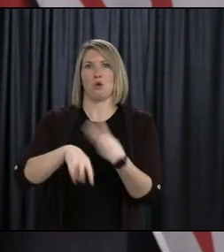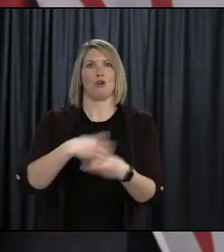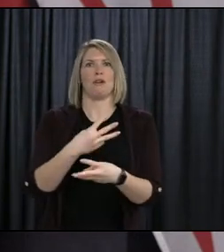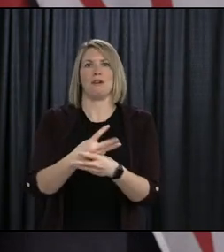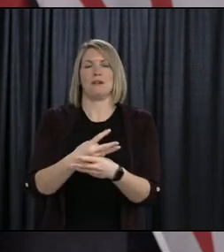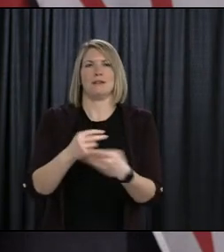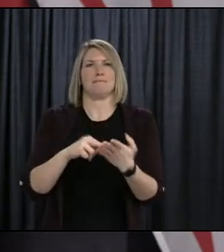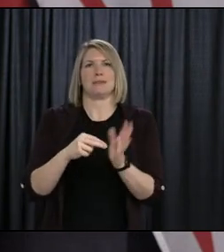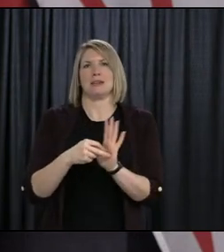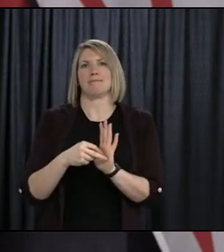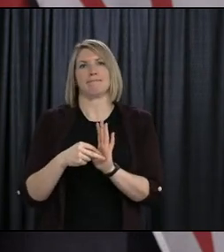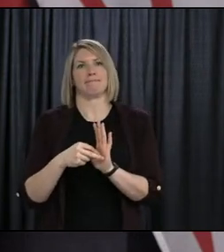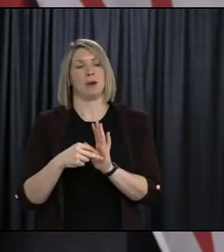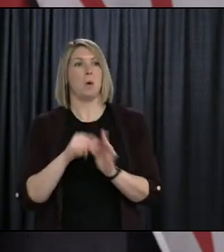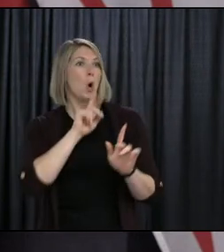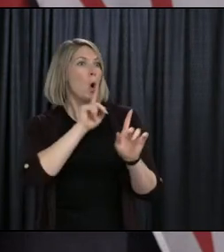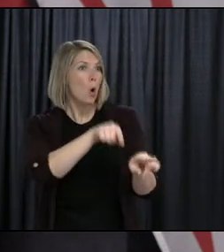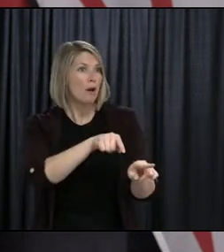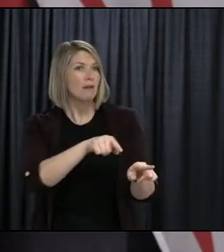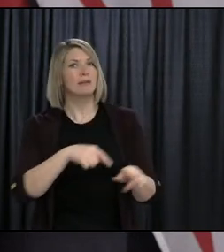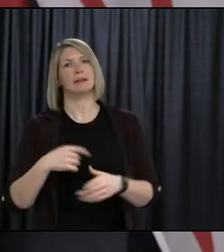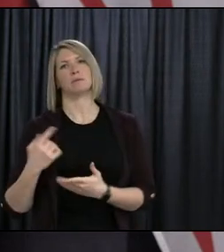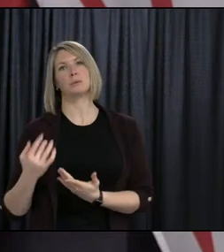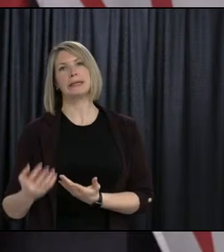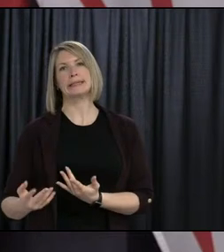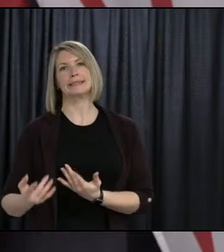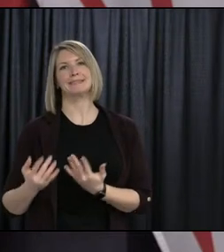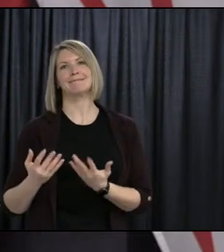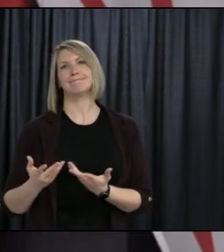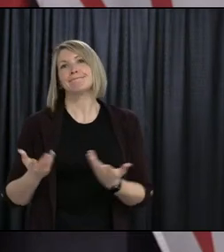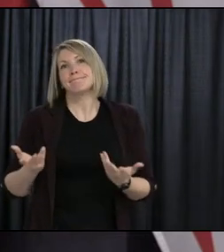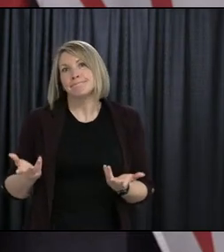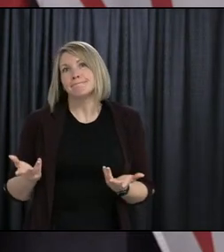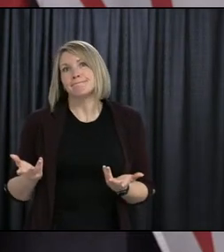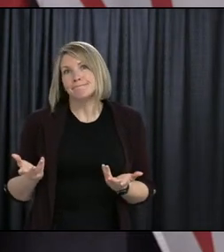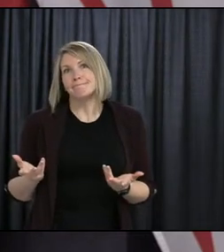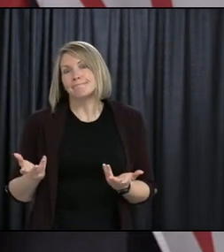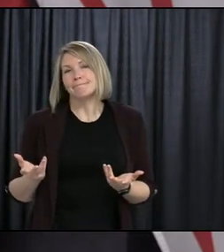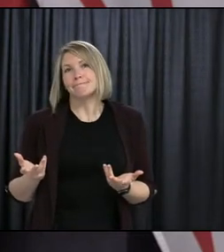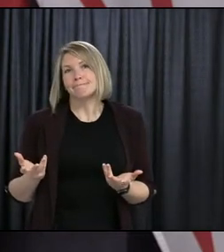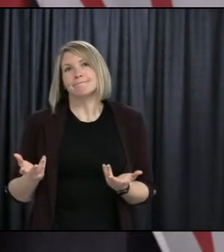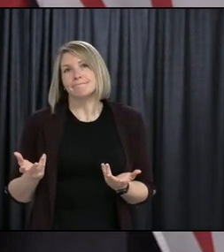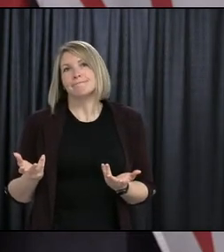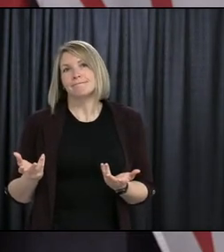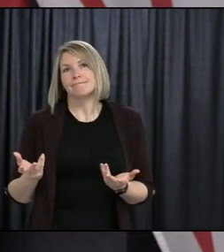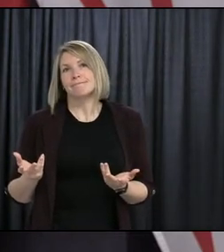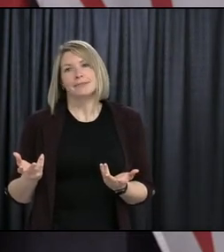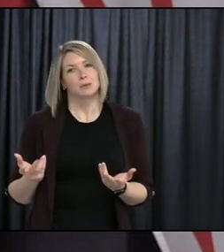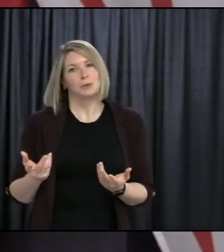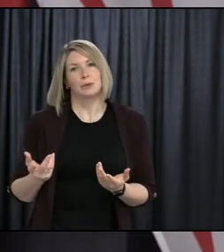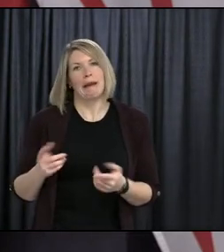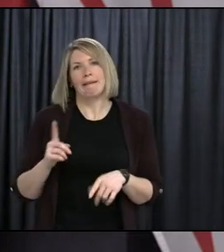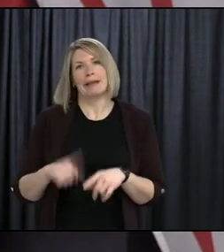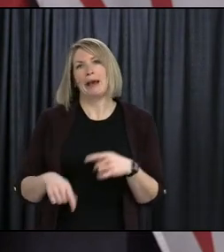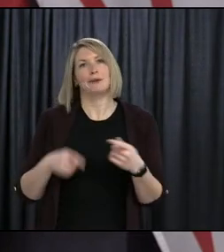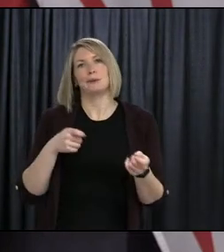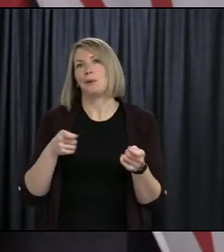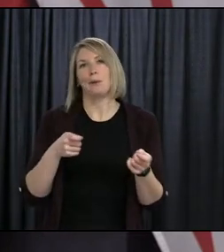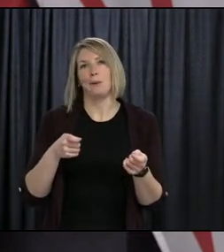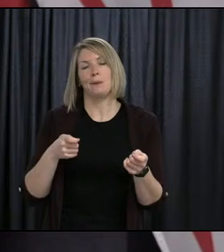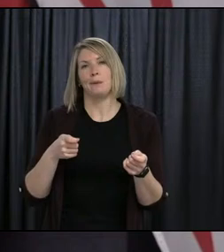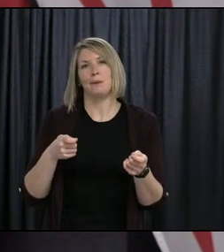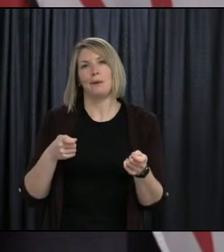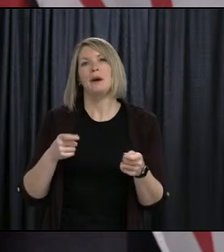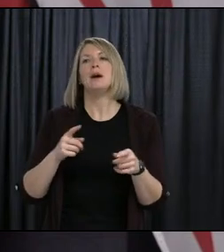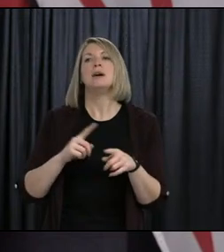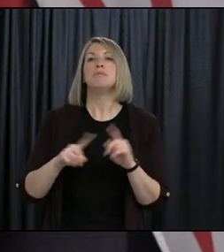we've had to obviously wait on the delivery of the Chromebooks. But there are